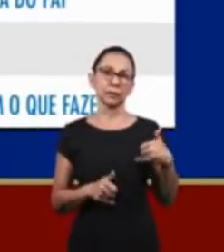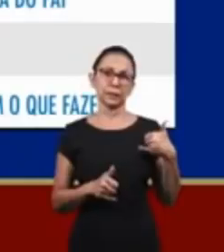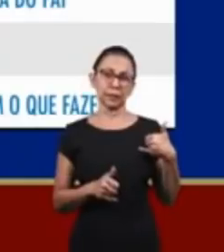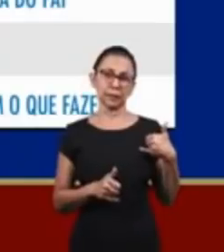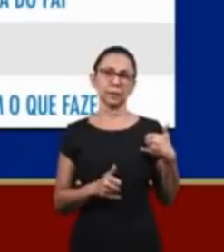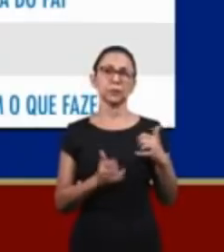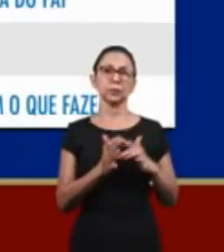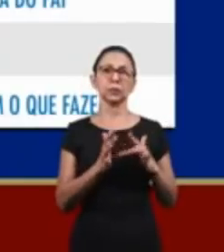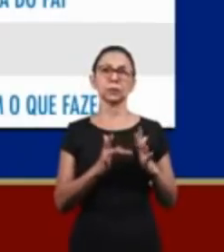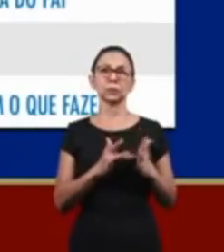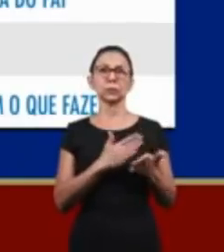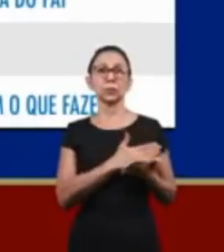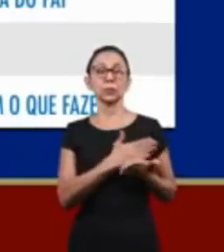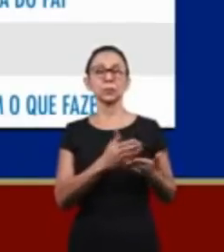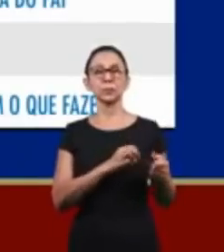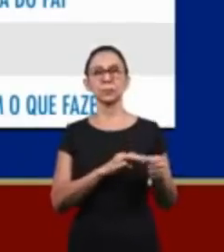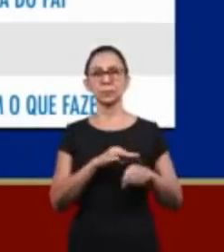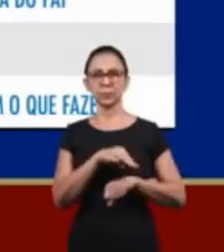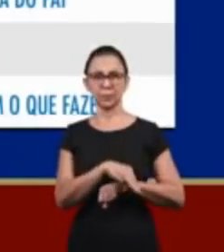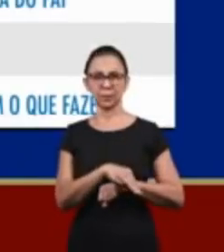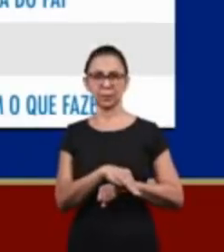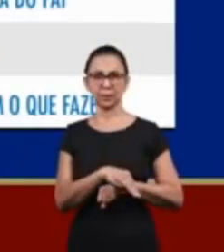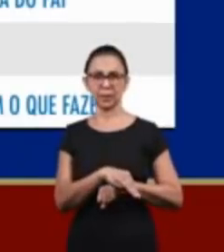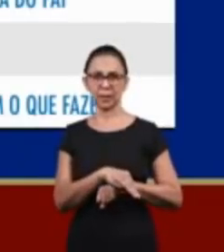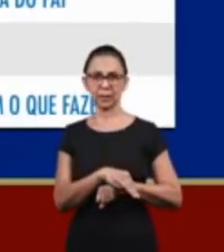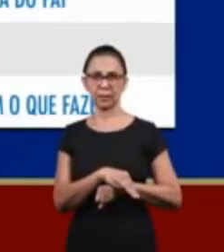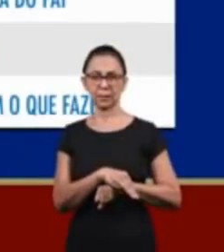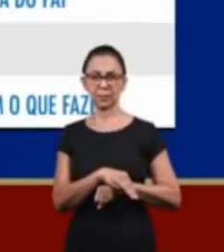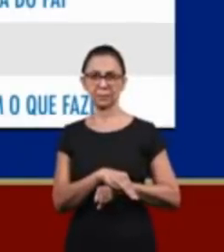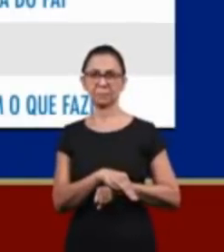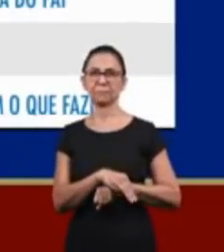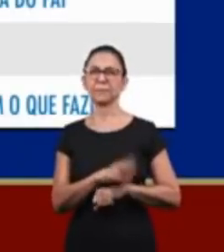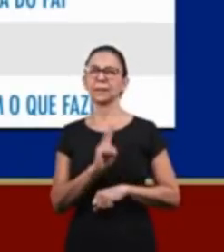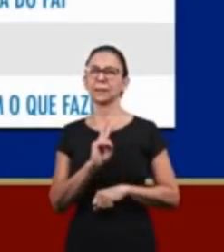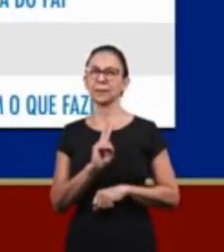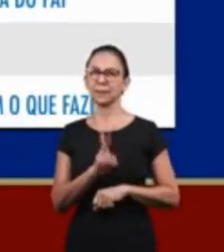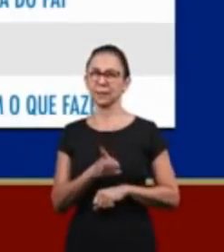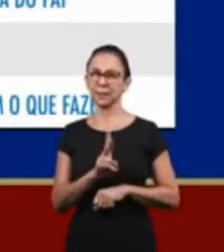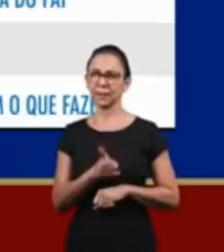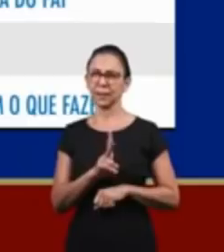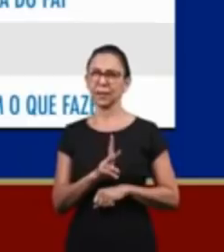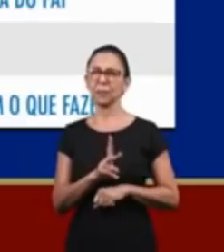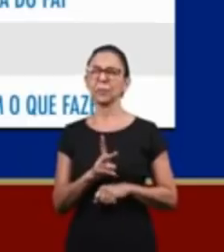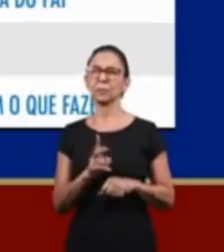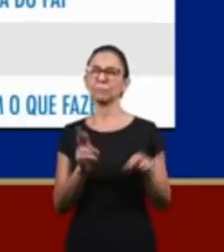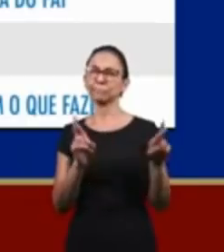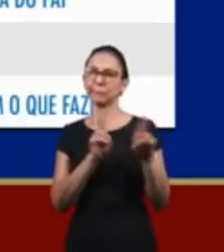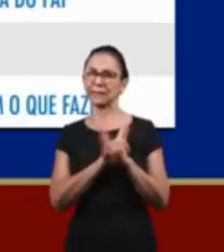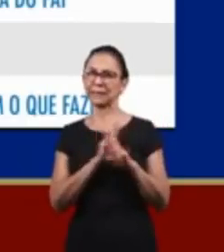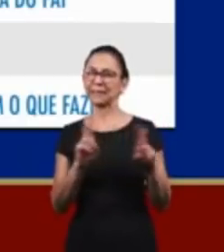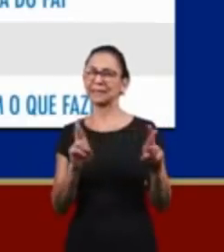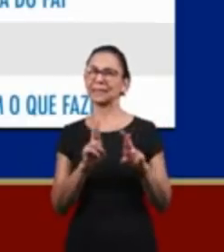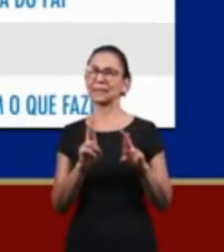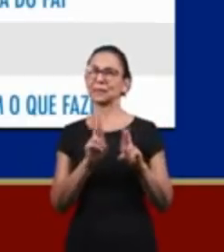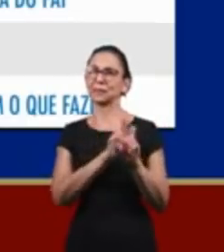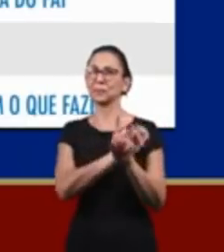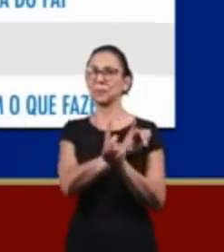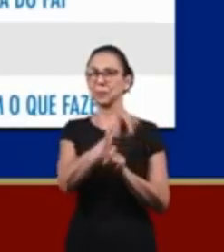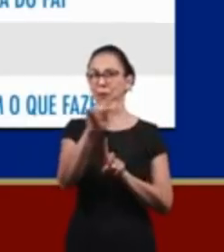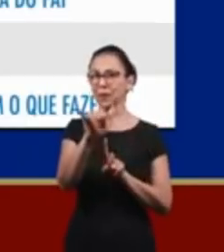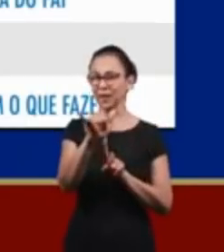at the same age, started his ministry. There is always a prophetic relationship.